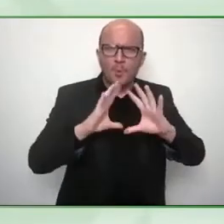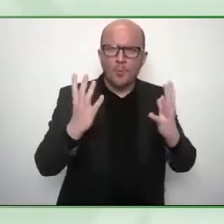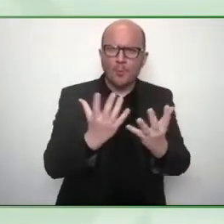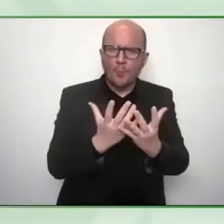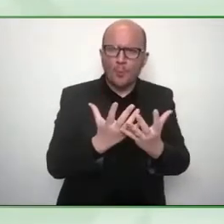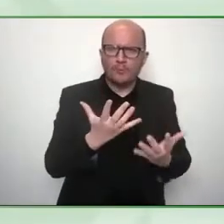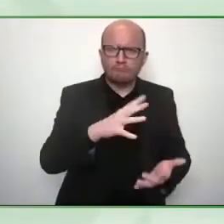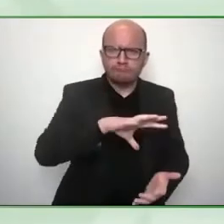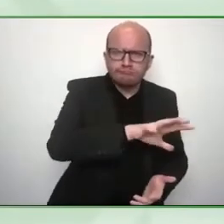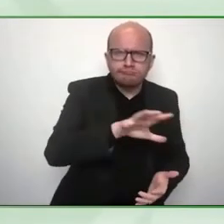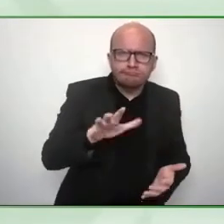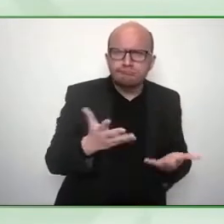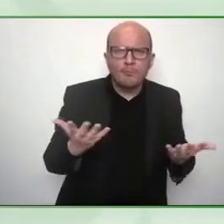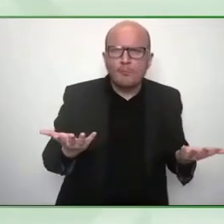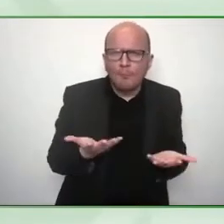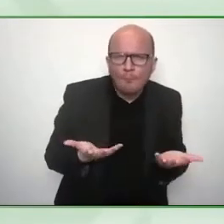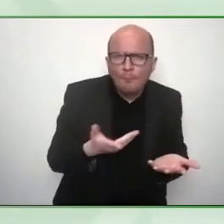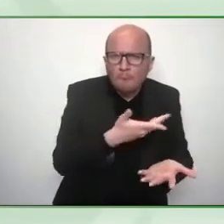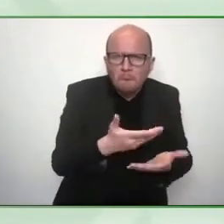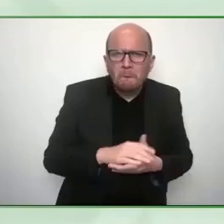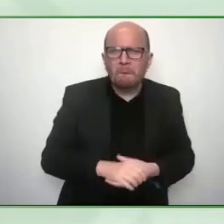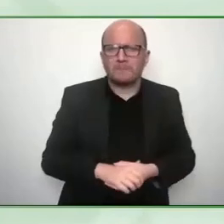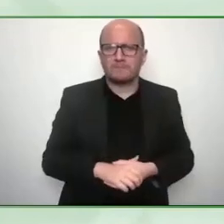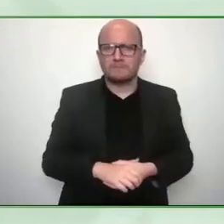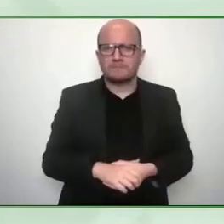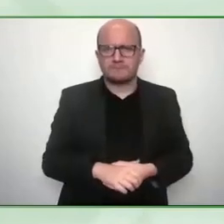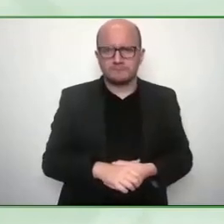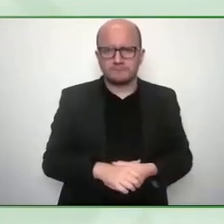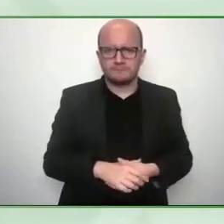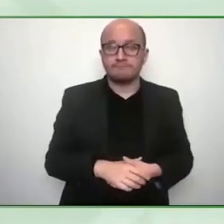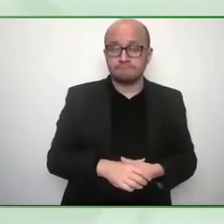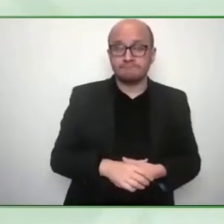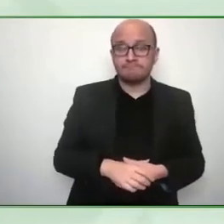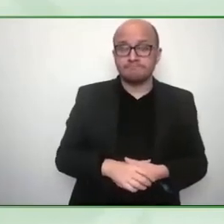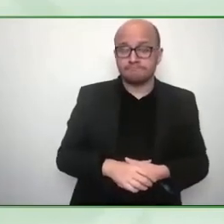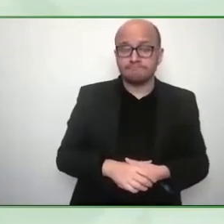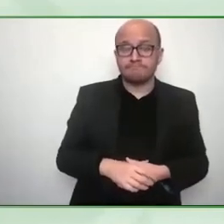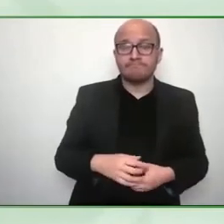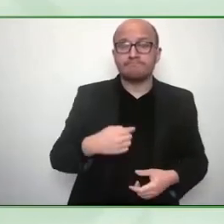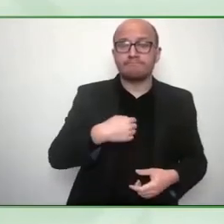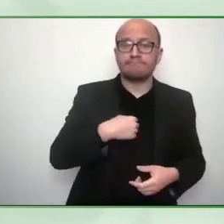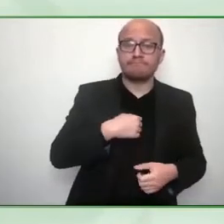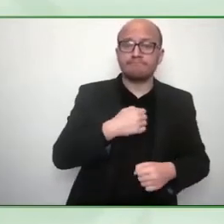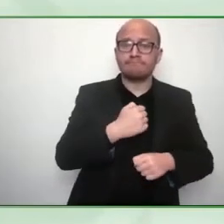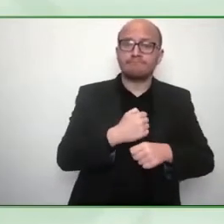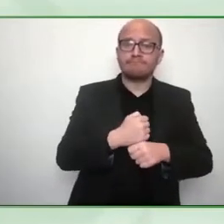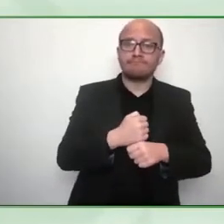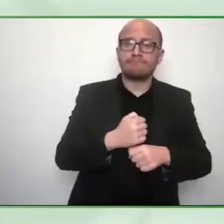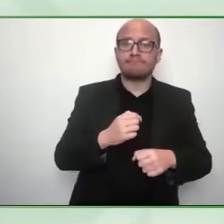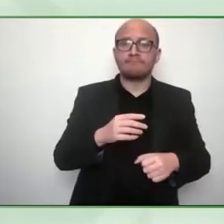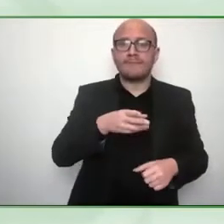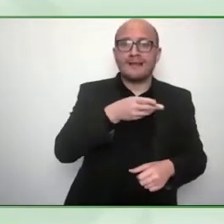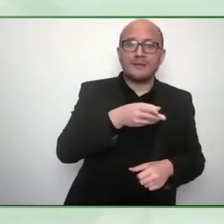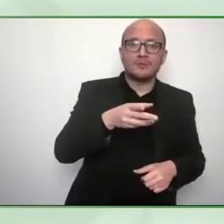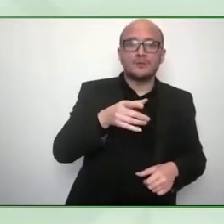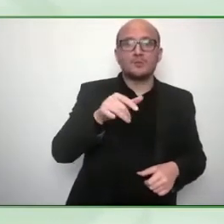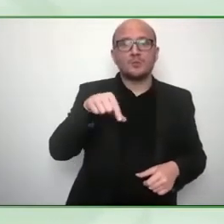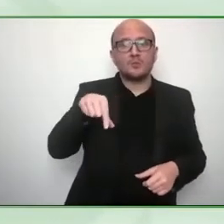you share that yeah no we we started our our headquarters is based in California in the USA